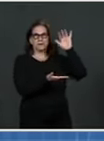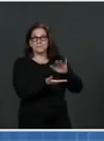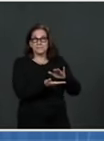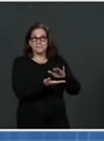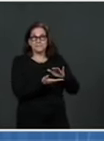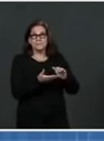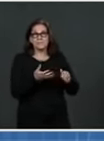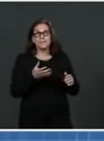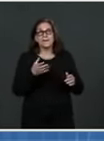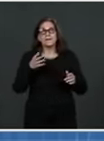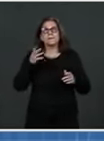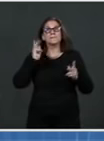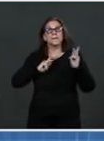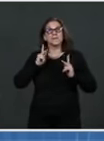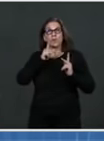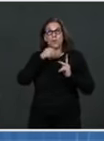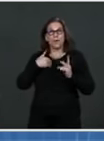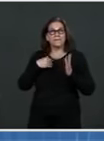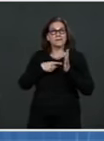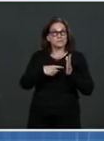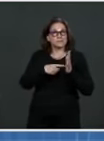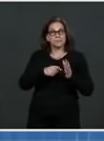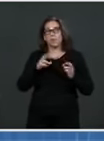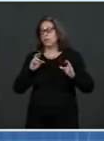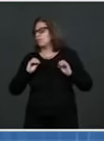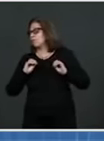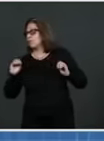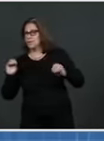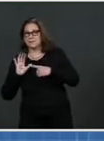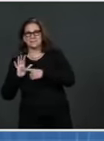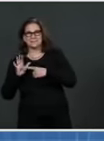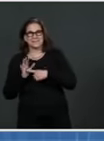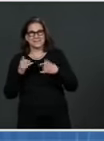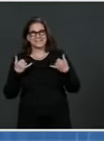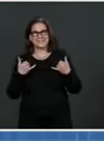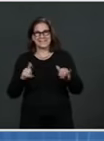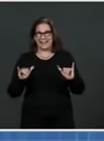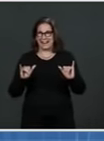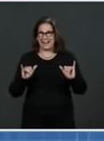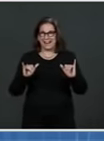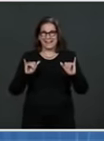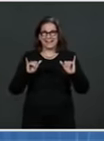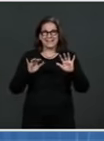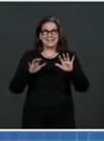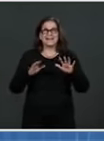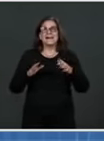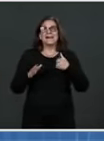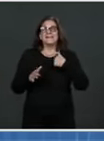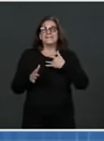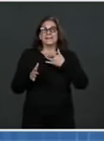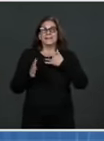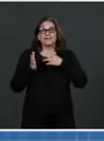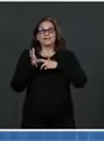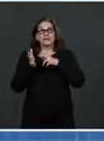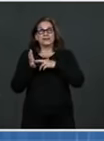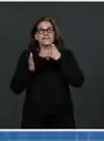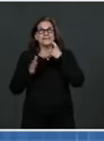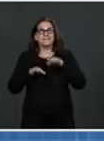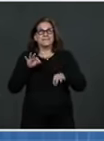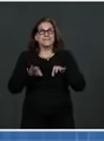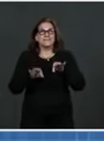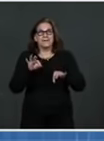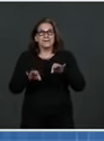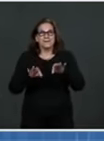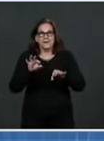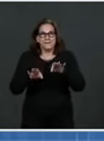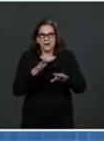This study is tremendously encouraging and complements other recent studies published in New England Journal of Medicine and discussed by